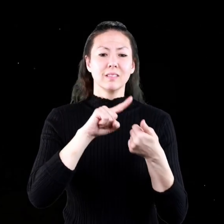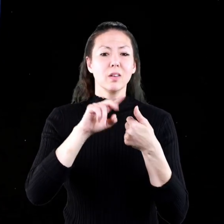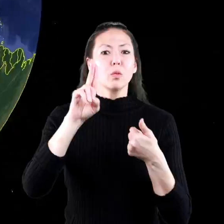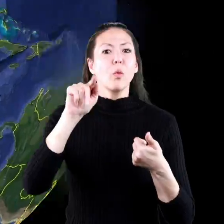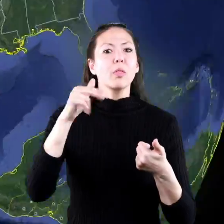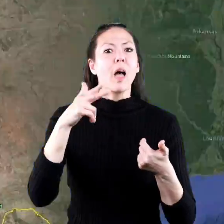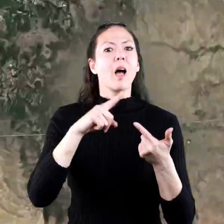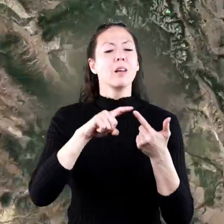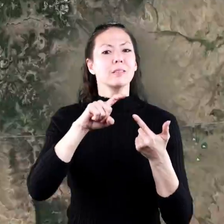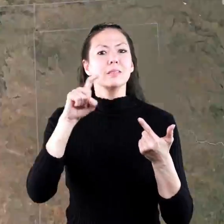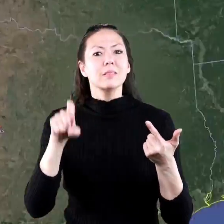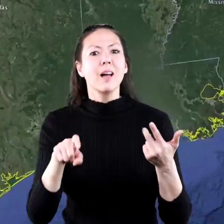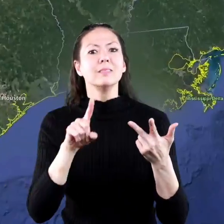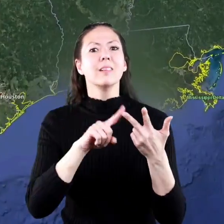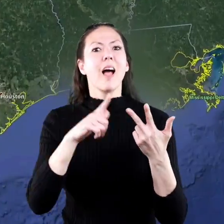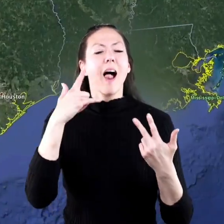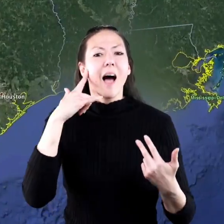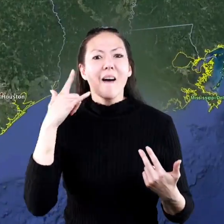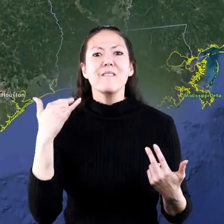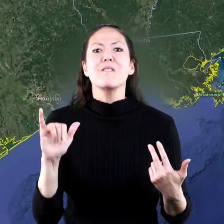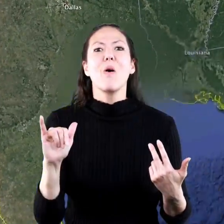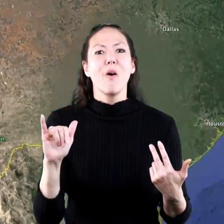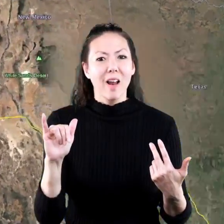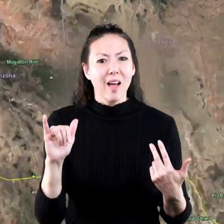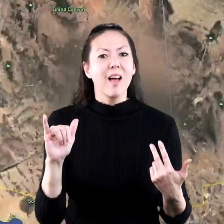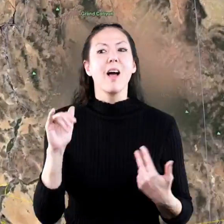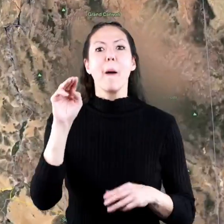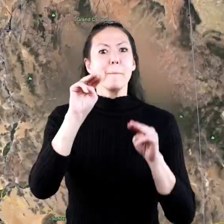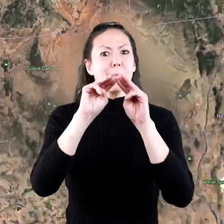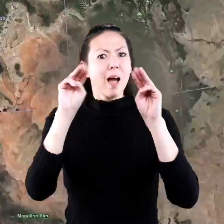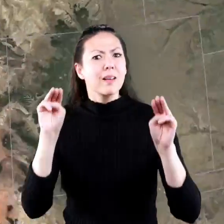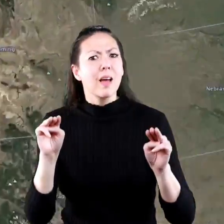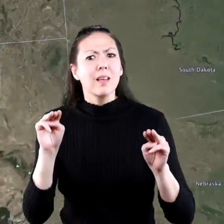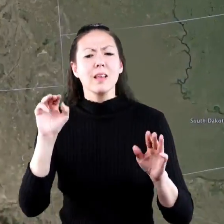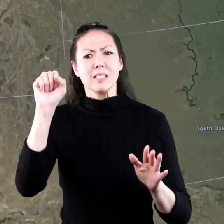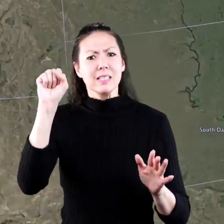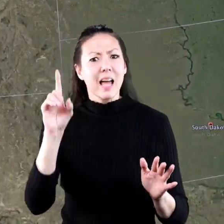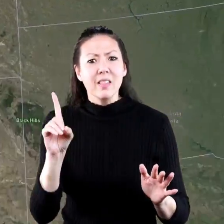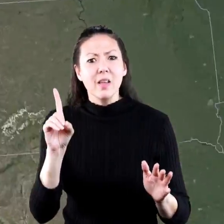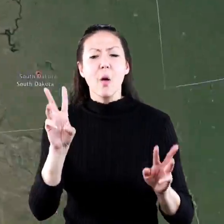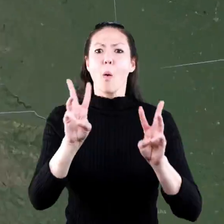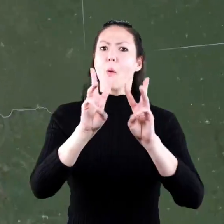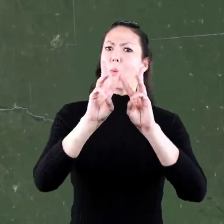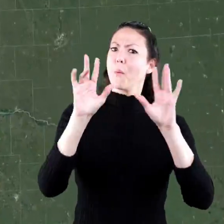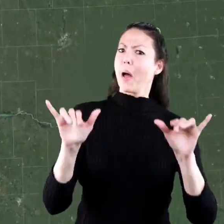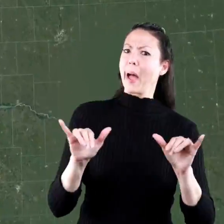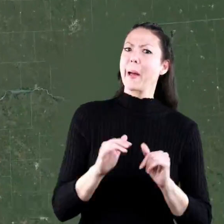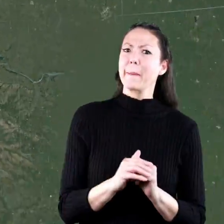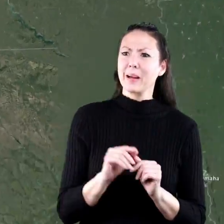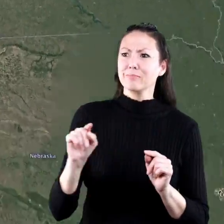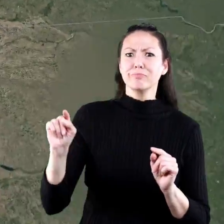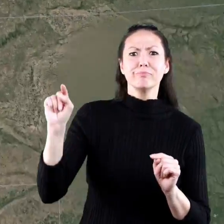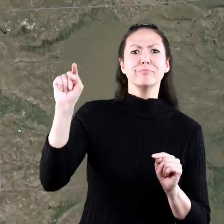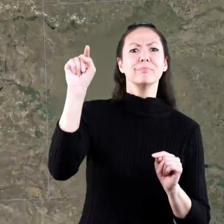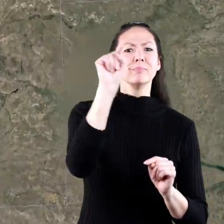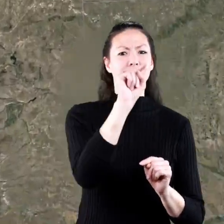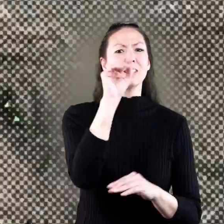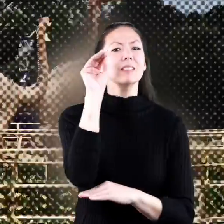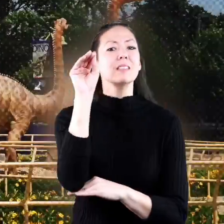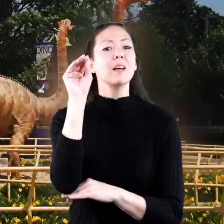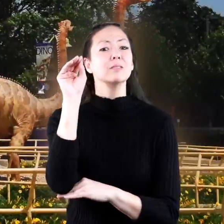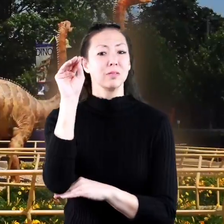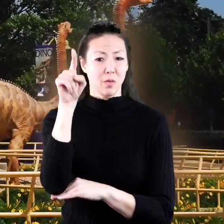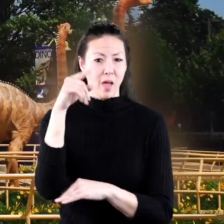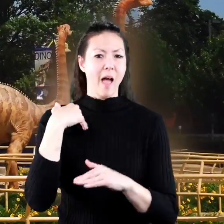utah texas california montana south dakota and wyoming